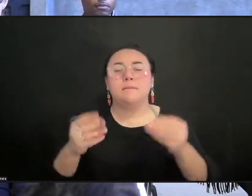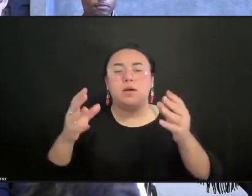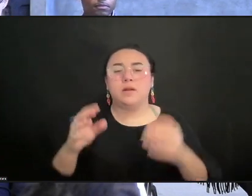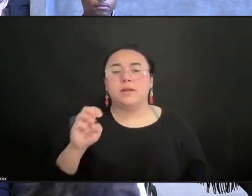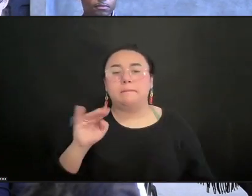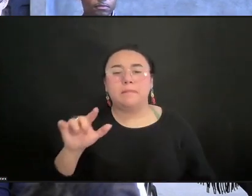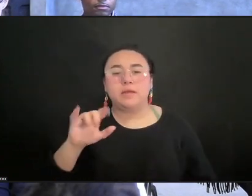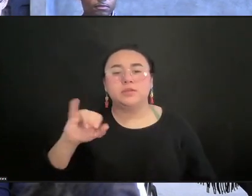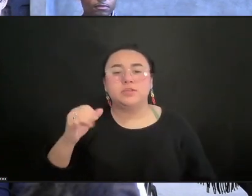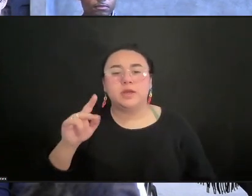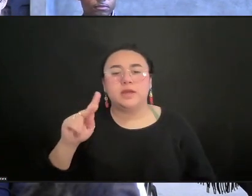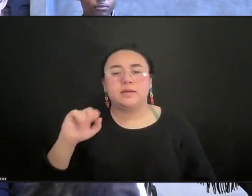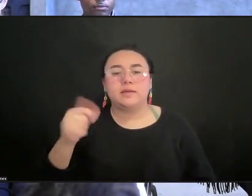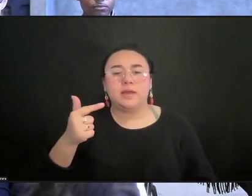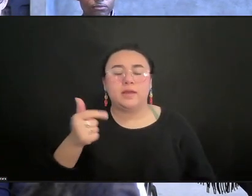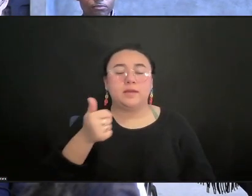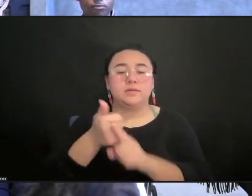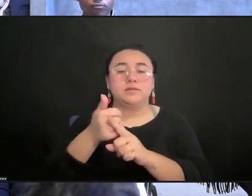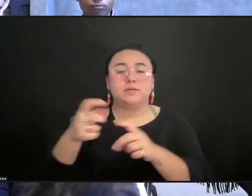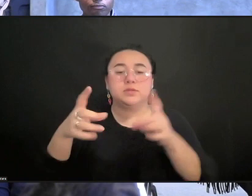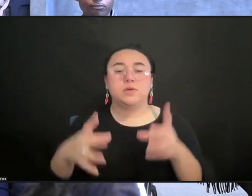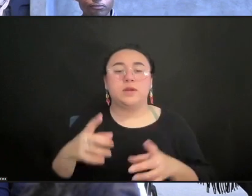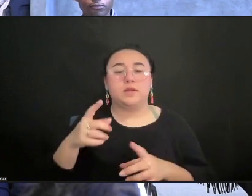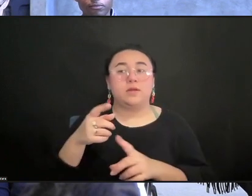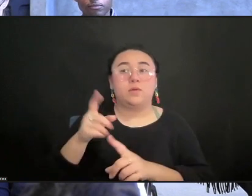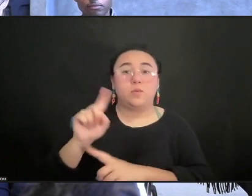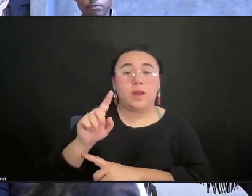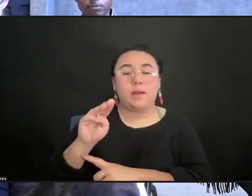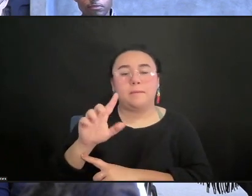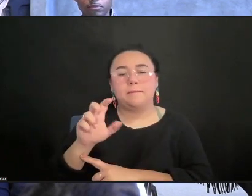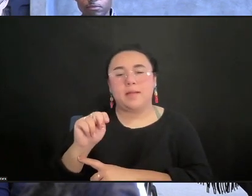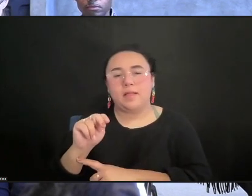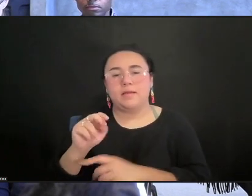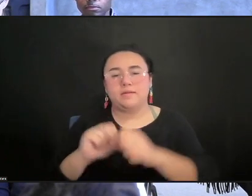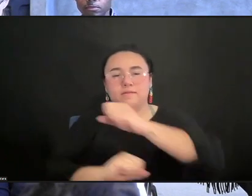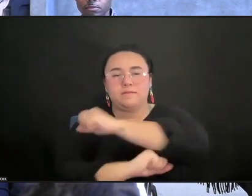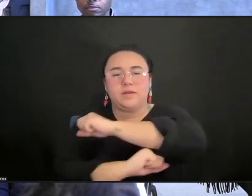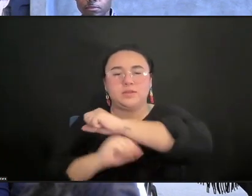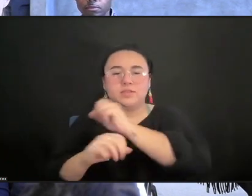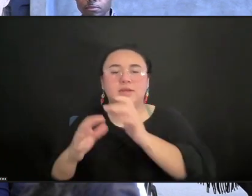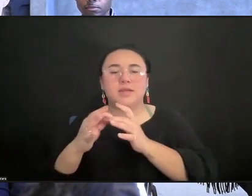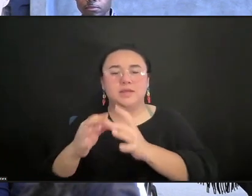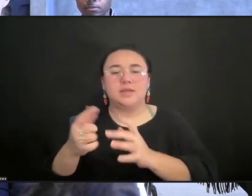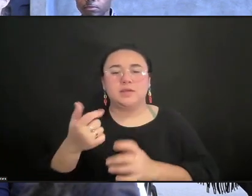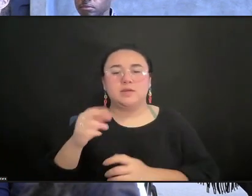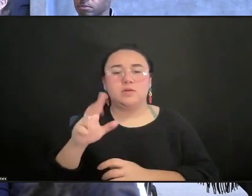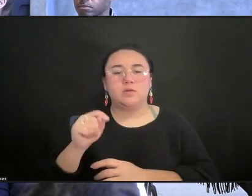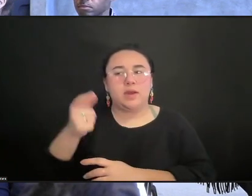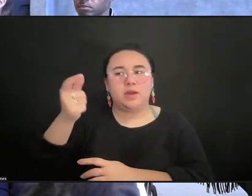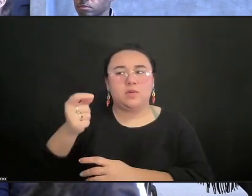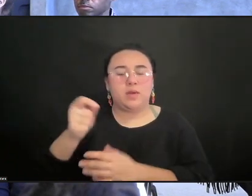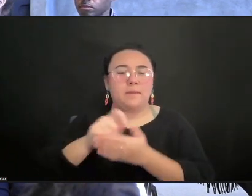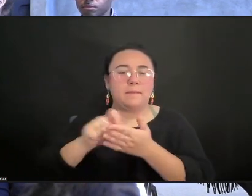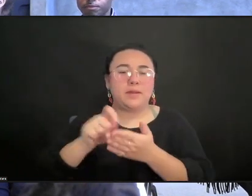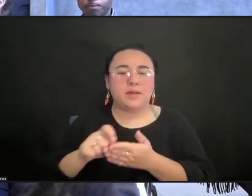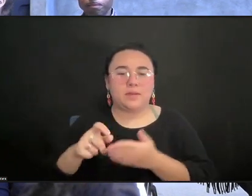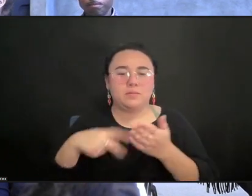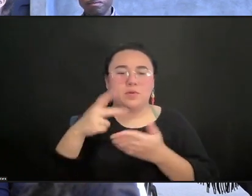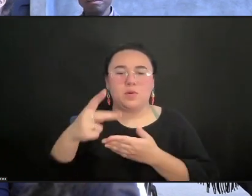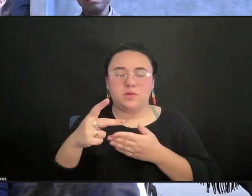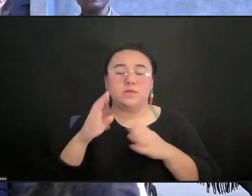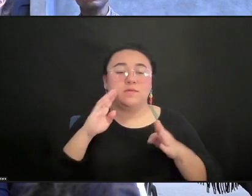director for arts and culture at the Mellon Foundation, where he leads the grants-making program that centers individual creative accomplishment